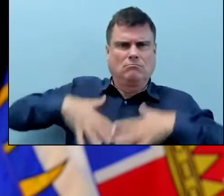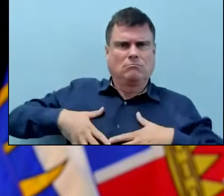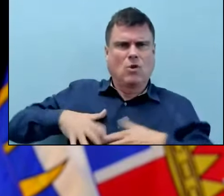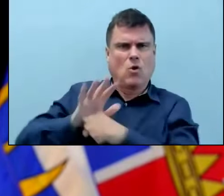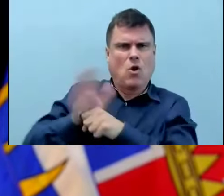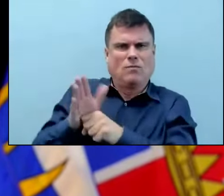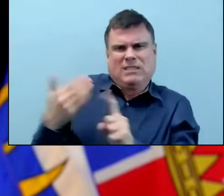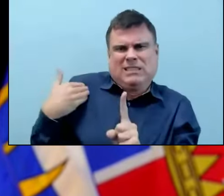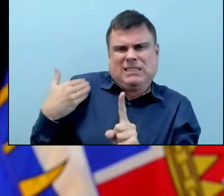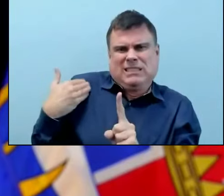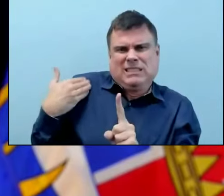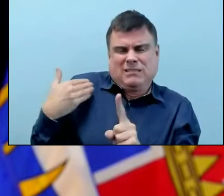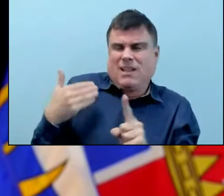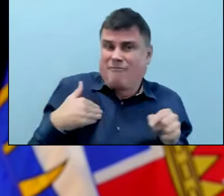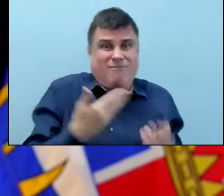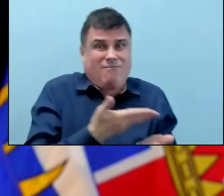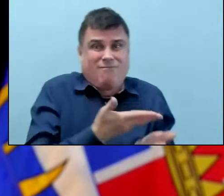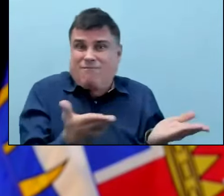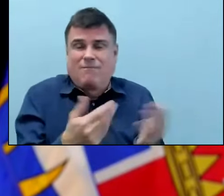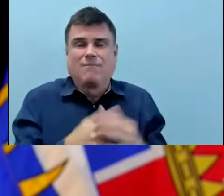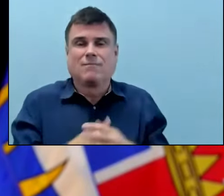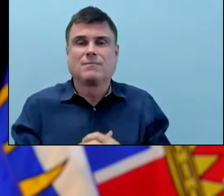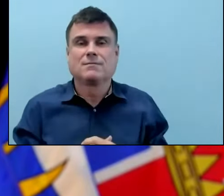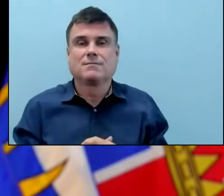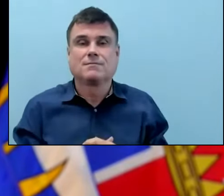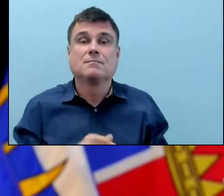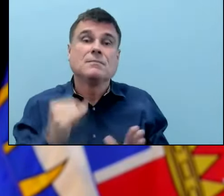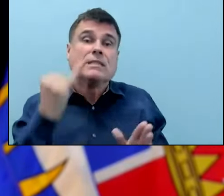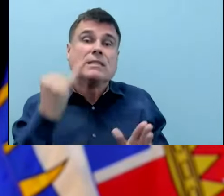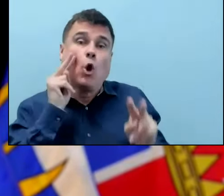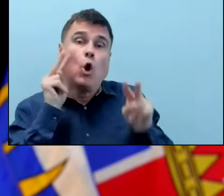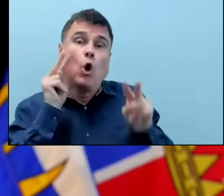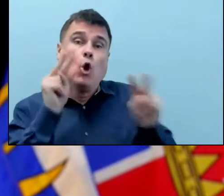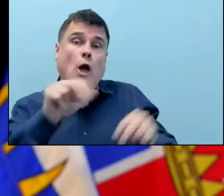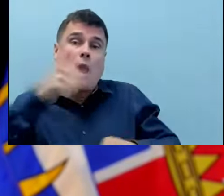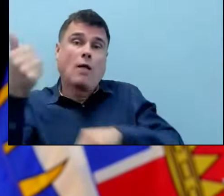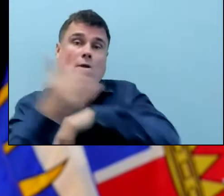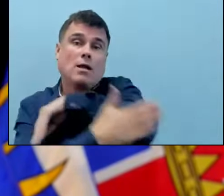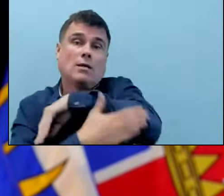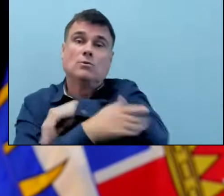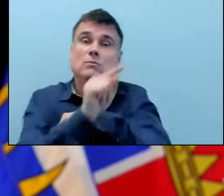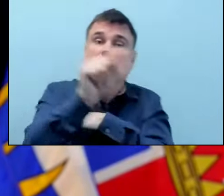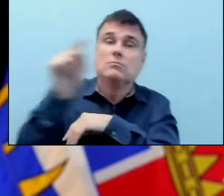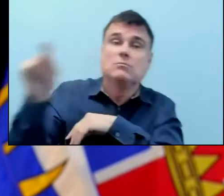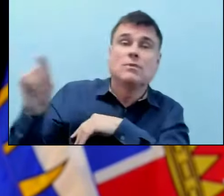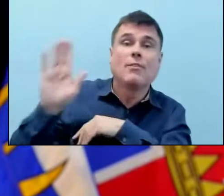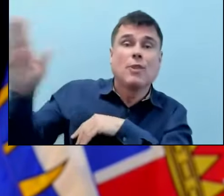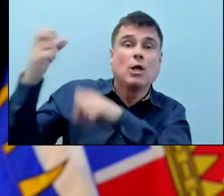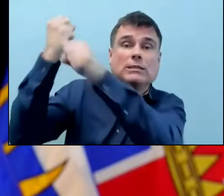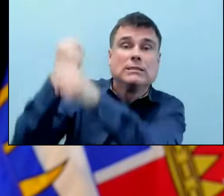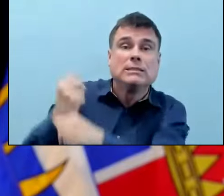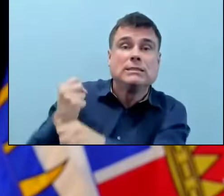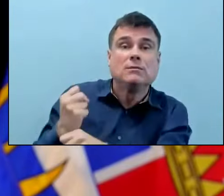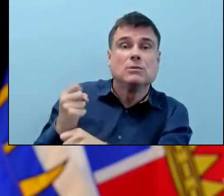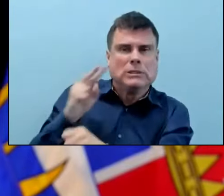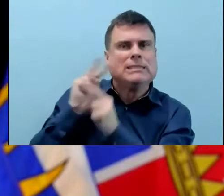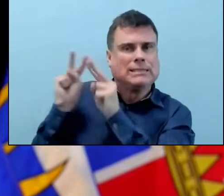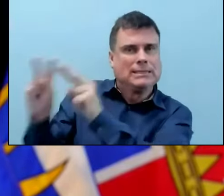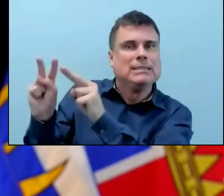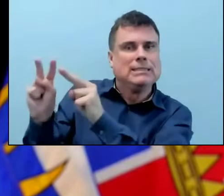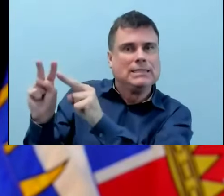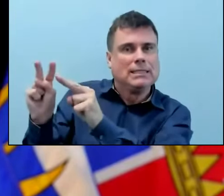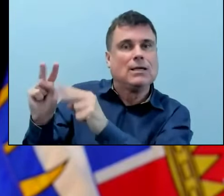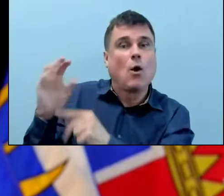And if we look at data from other places around the world, we also see that Omicron does cause less